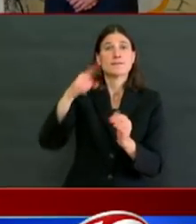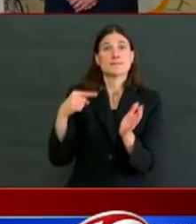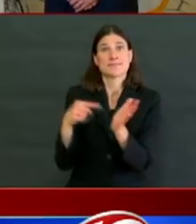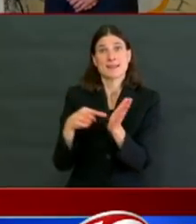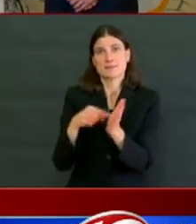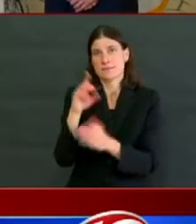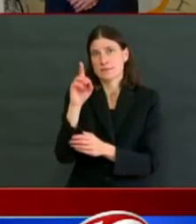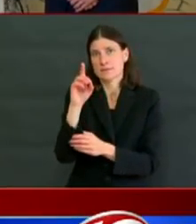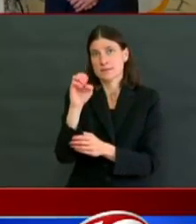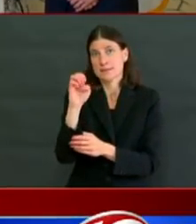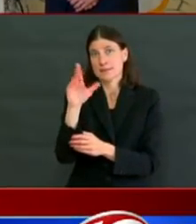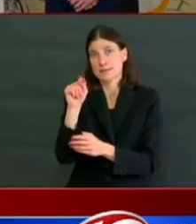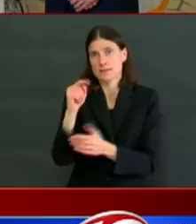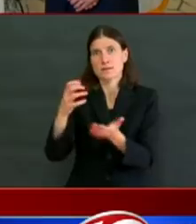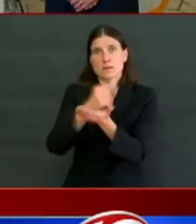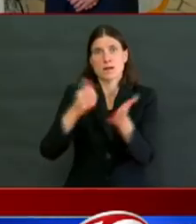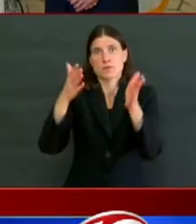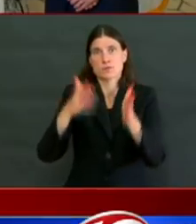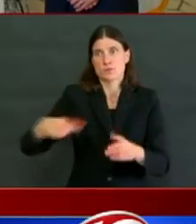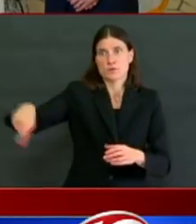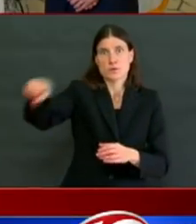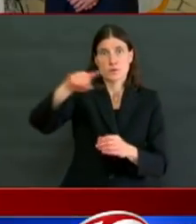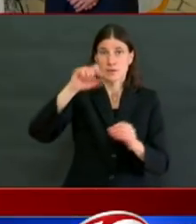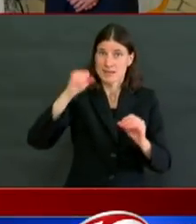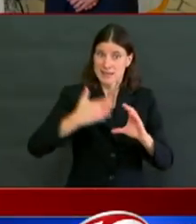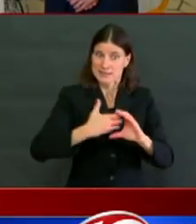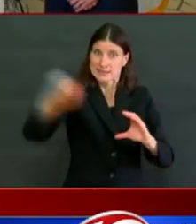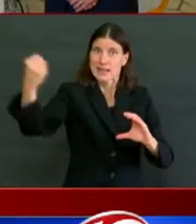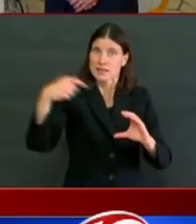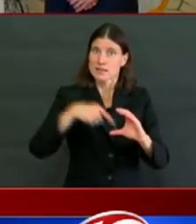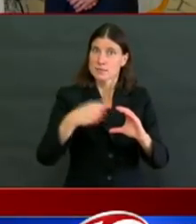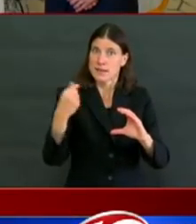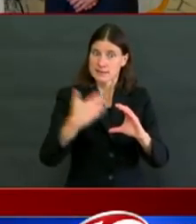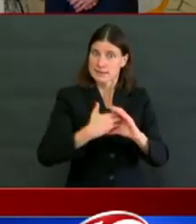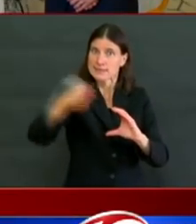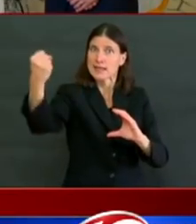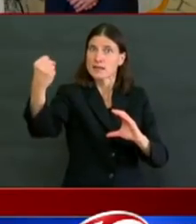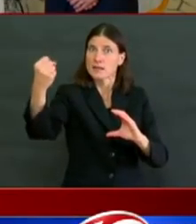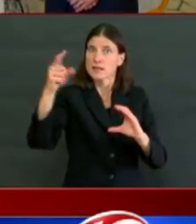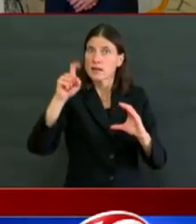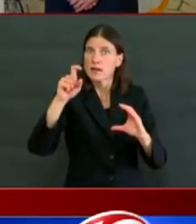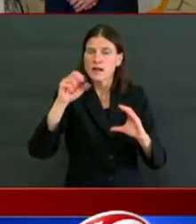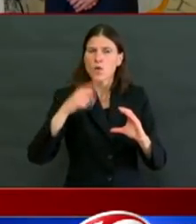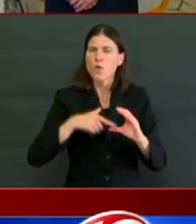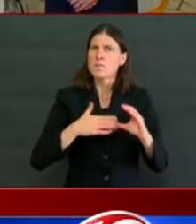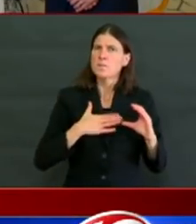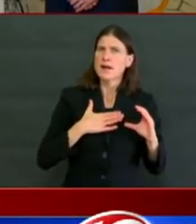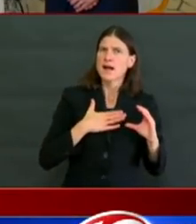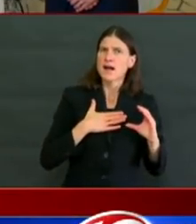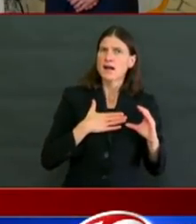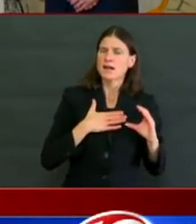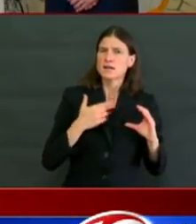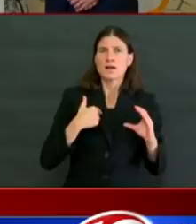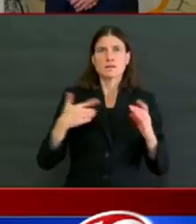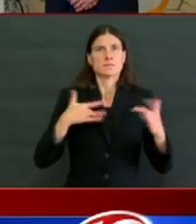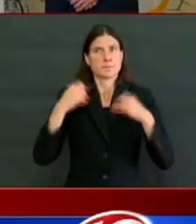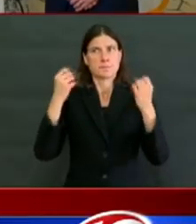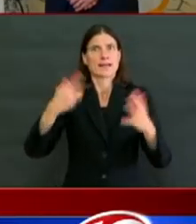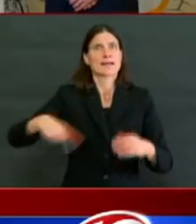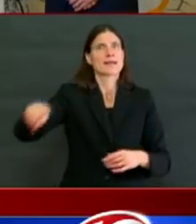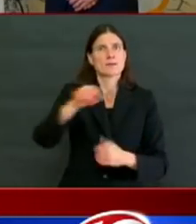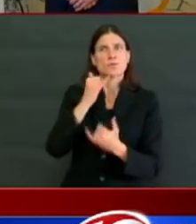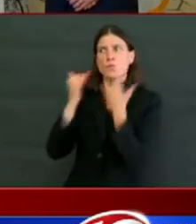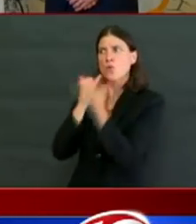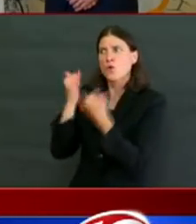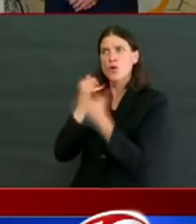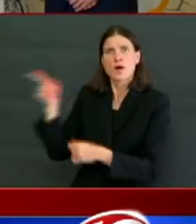they're worried that the debt collectors are going to start seizing their stimulus checks, just like a wage garnishment, that